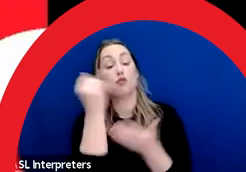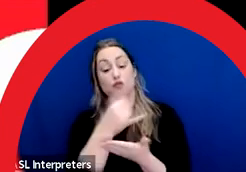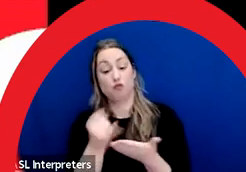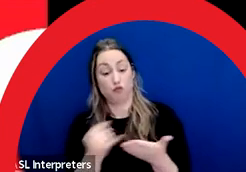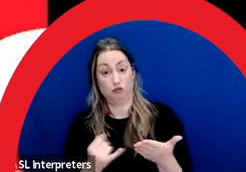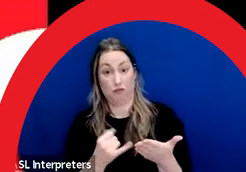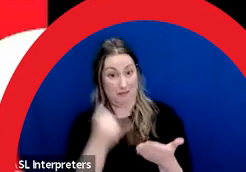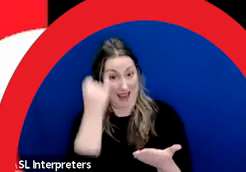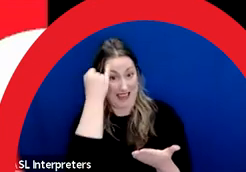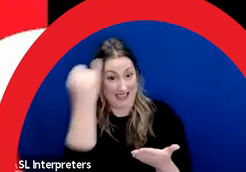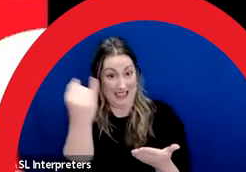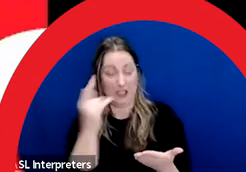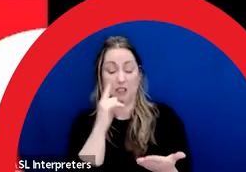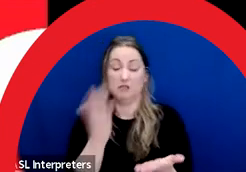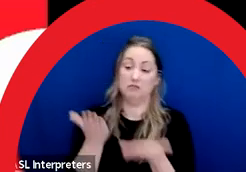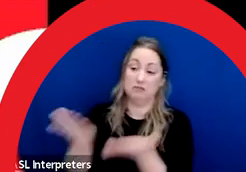purposes.